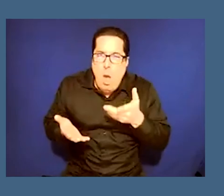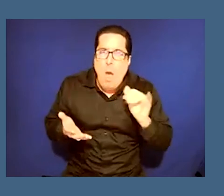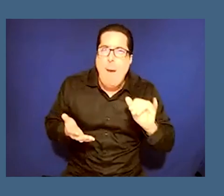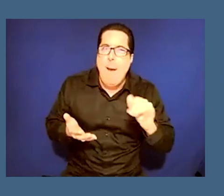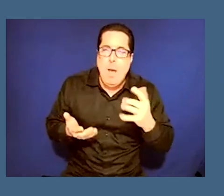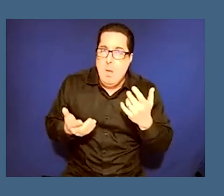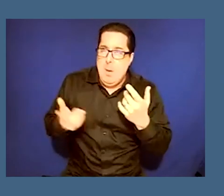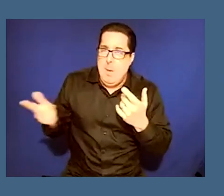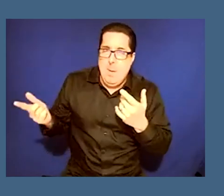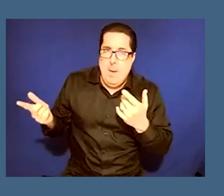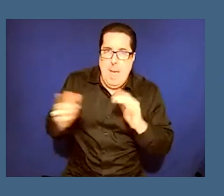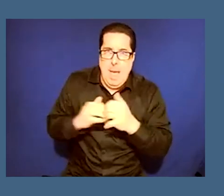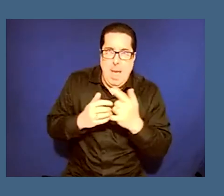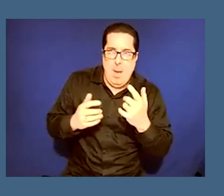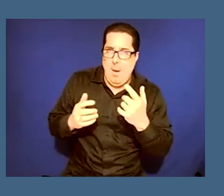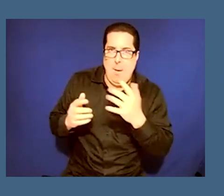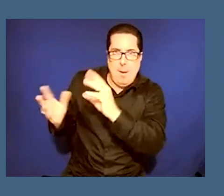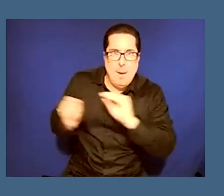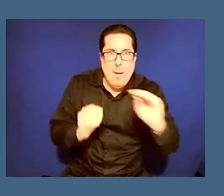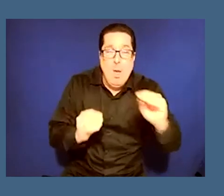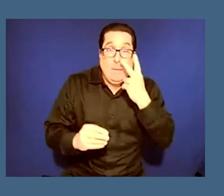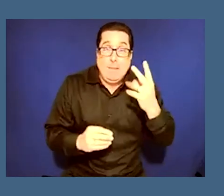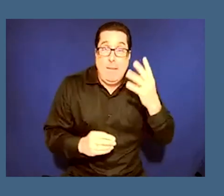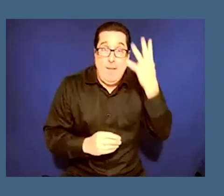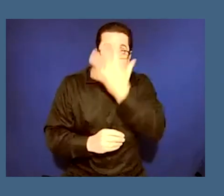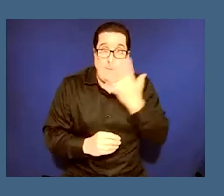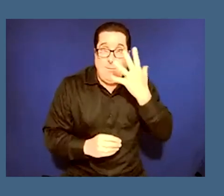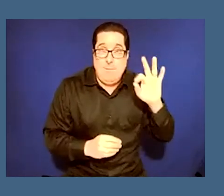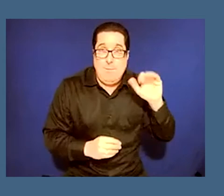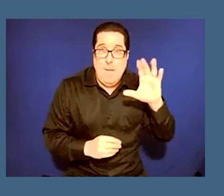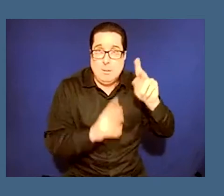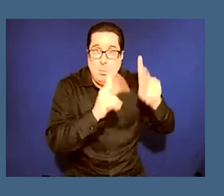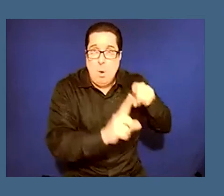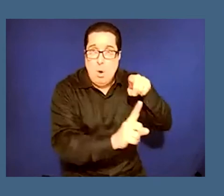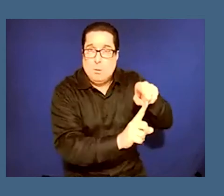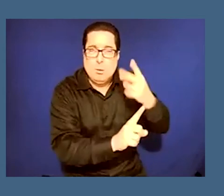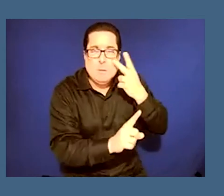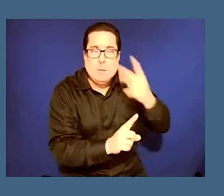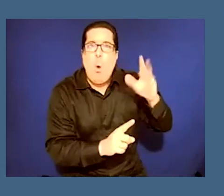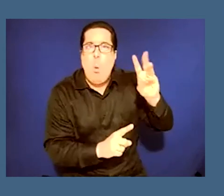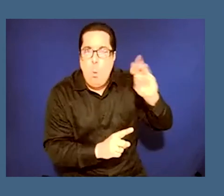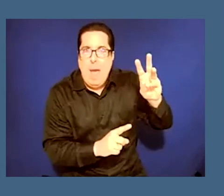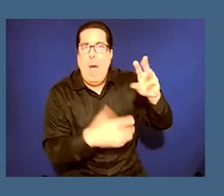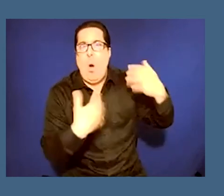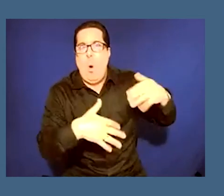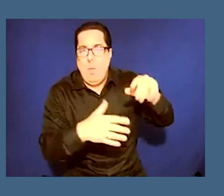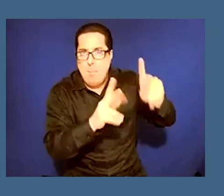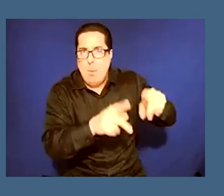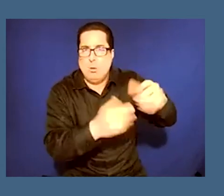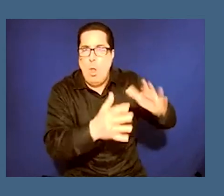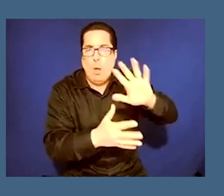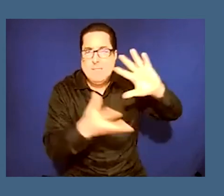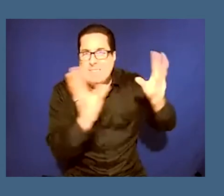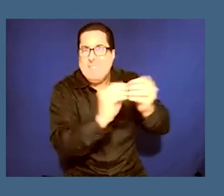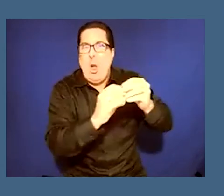internalize what had happened you see a face right and you see an individual and you say wow that person lost their entire family and this is the only remnant they